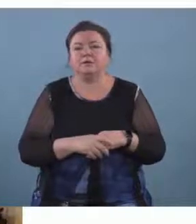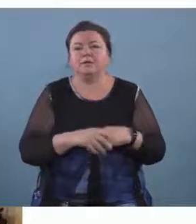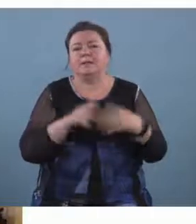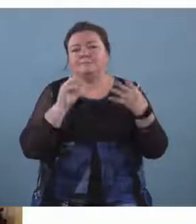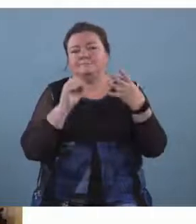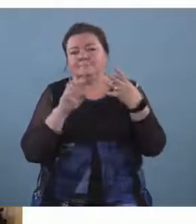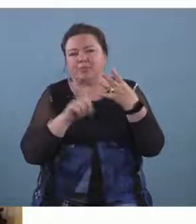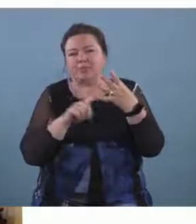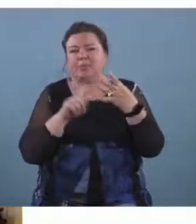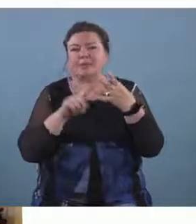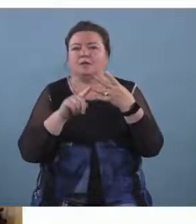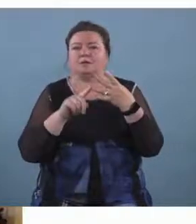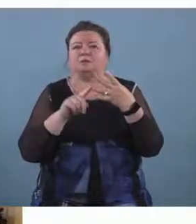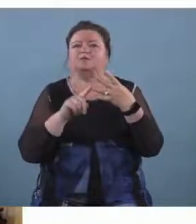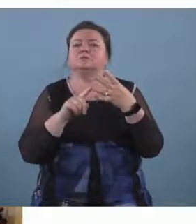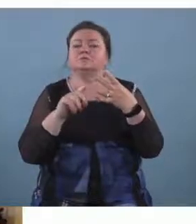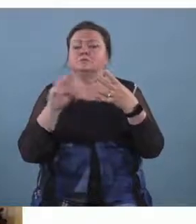moderate and profound